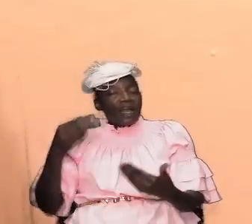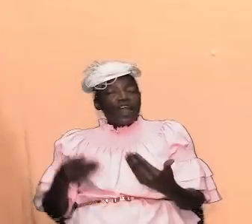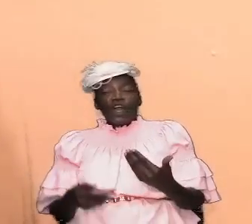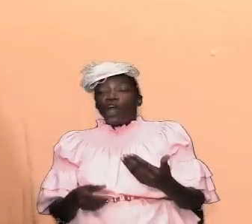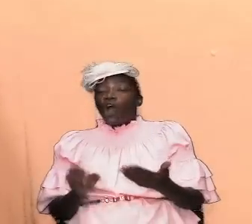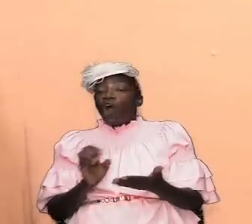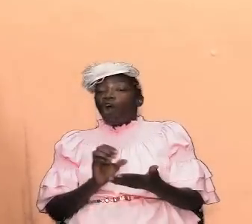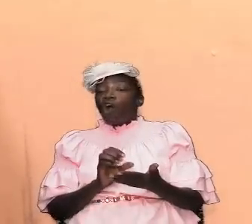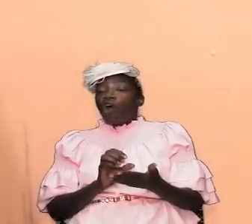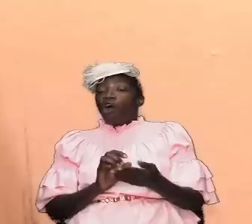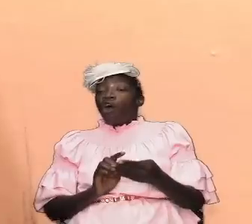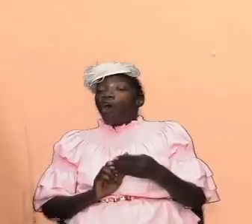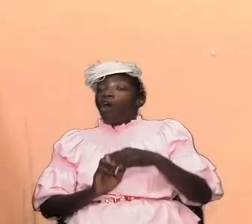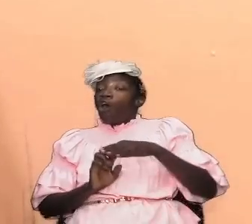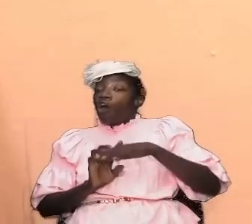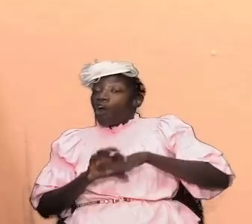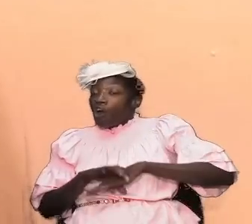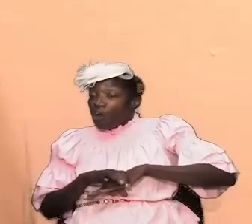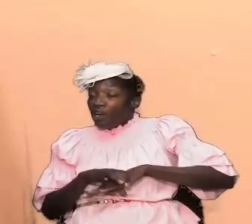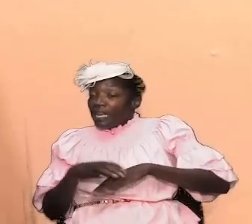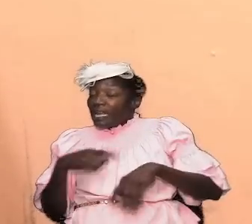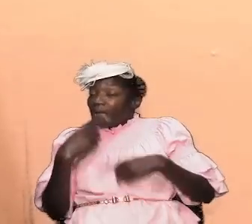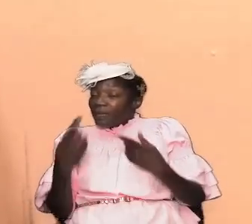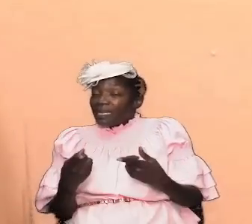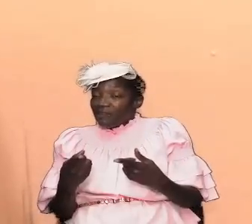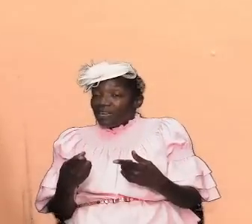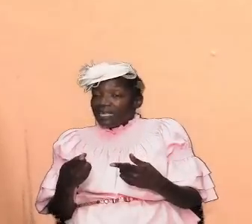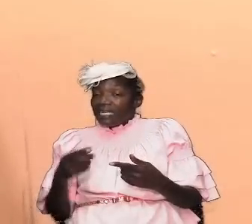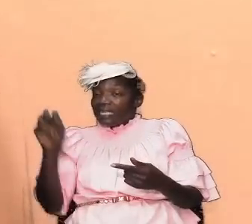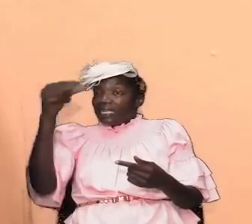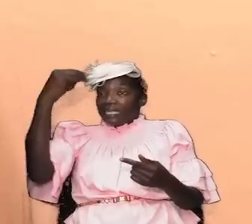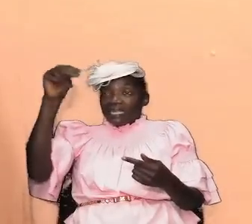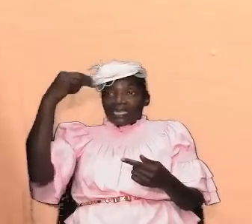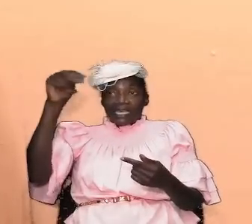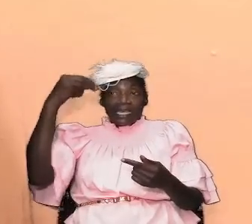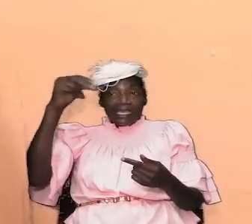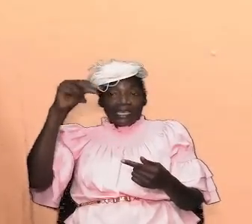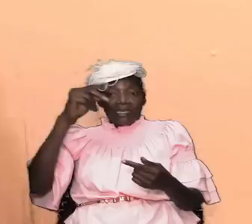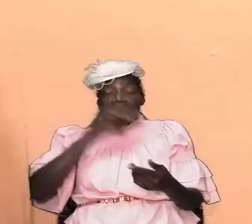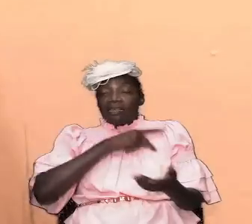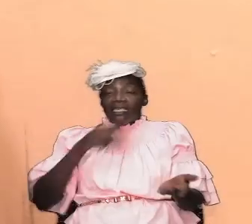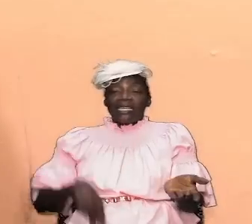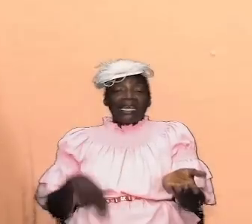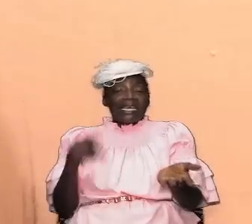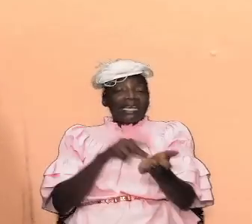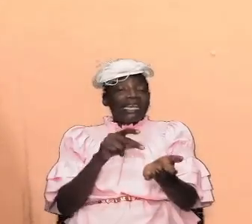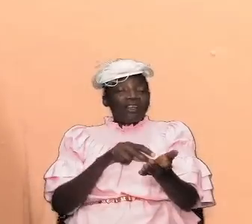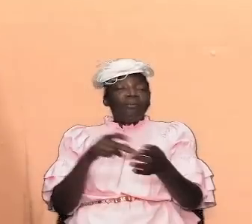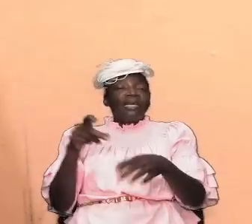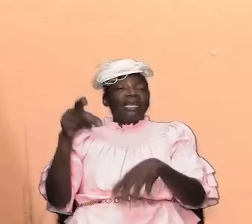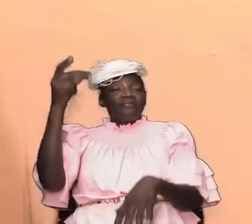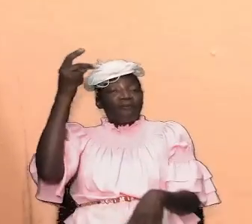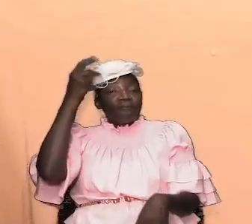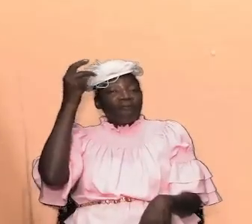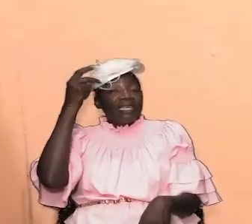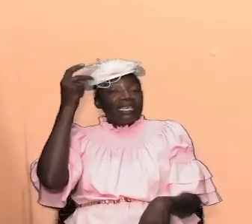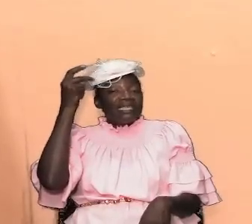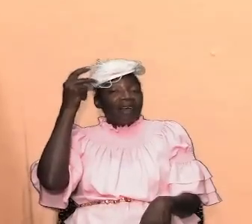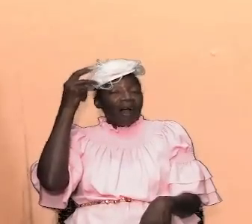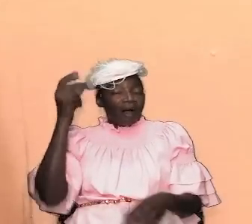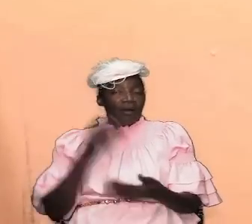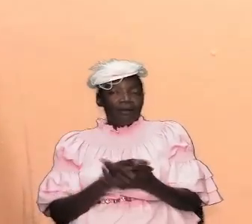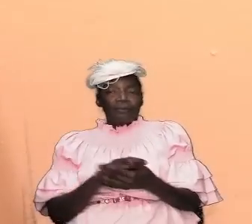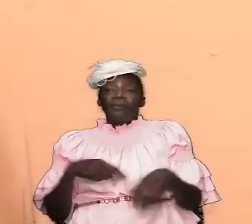to the kingdom to the apostle peter yes and he told him that i'm giving you the keys to the kingdom